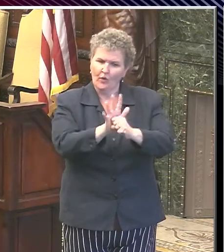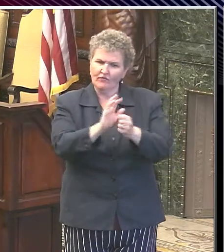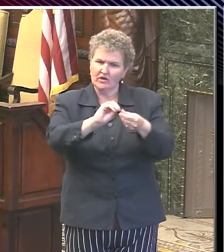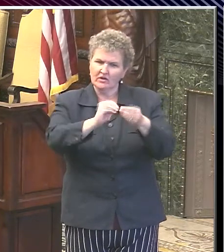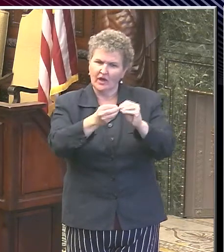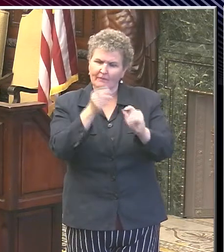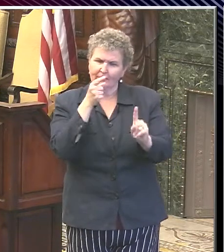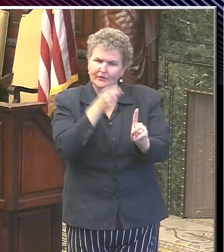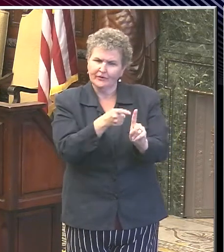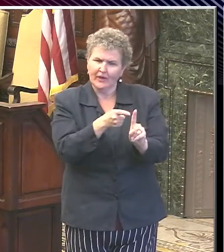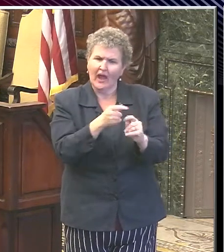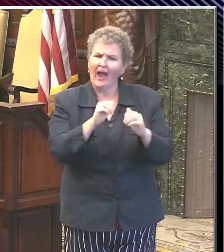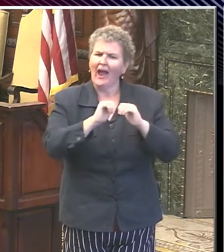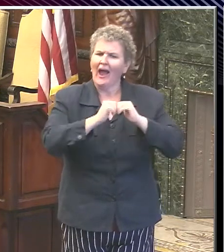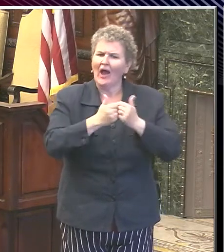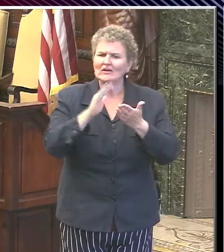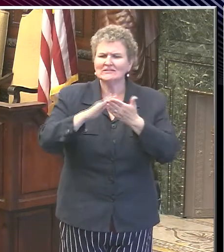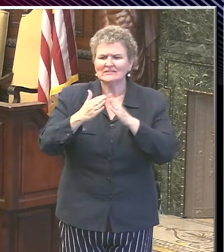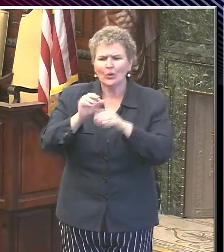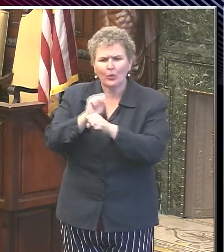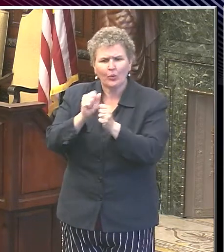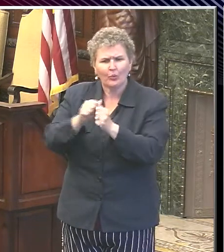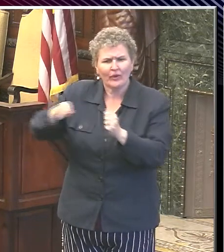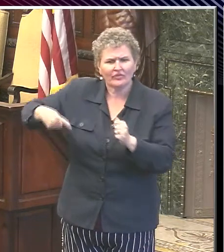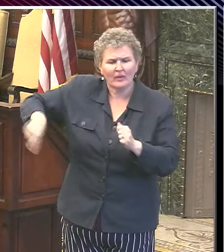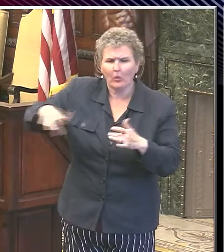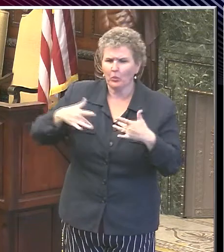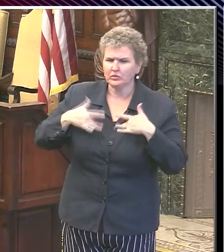how the city is working with them, any updates there?